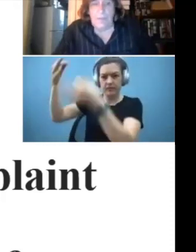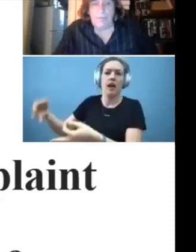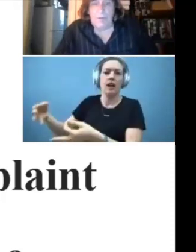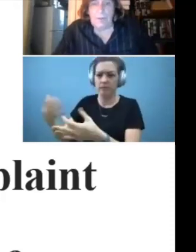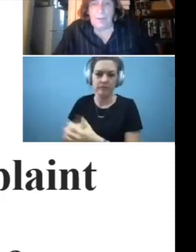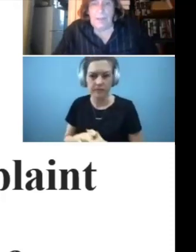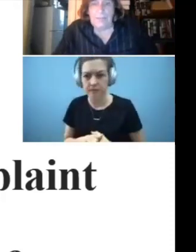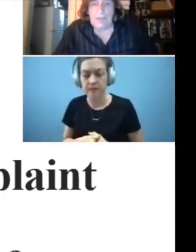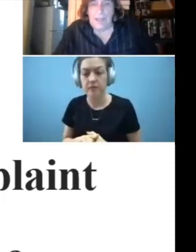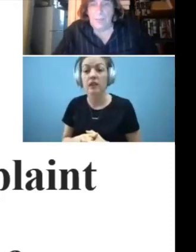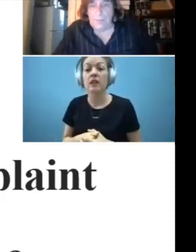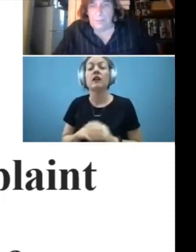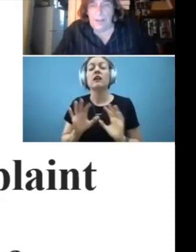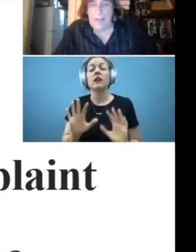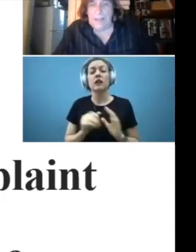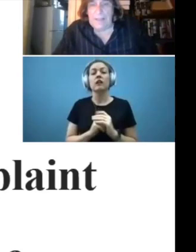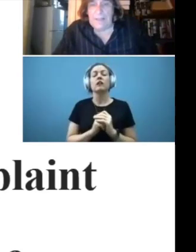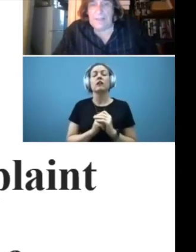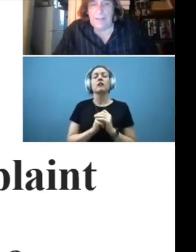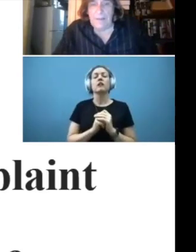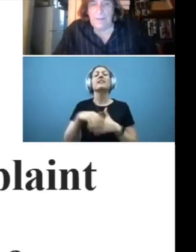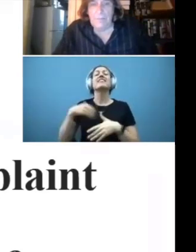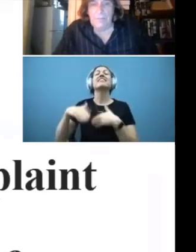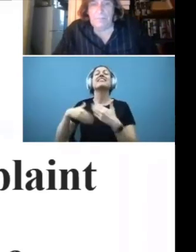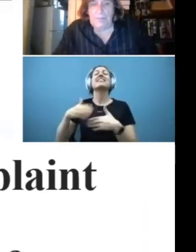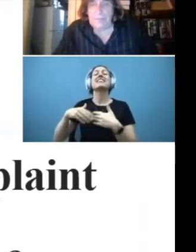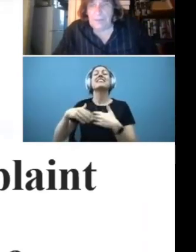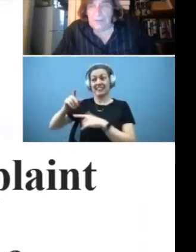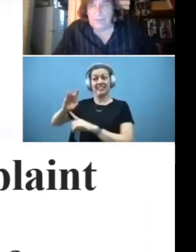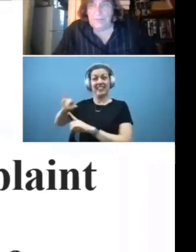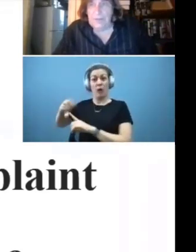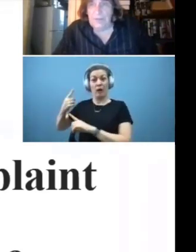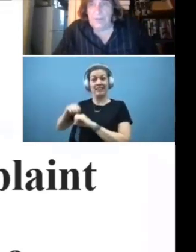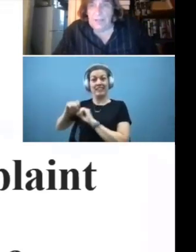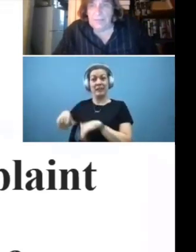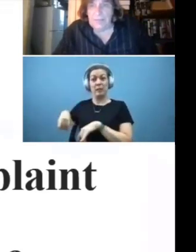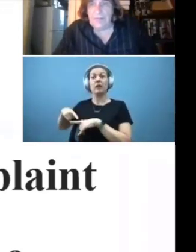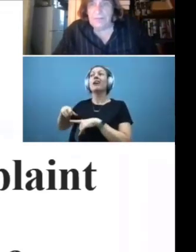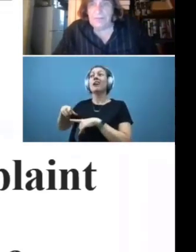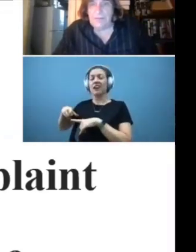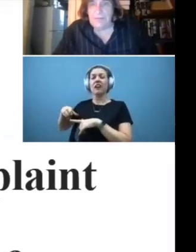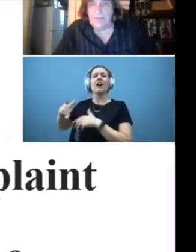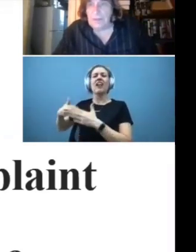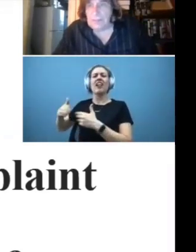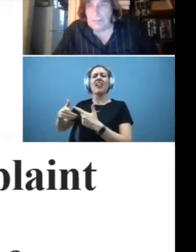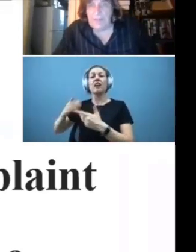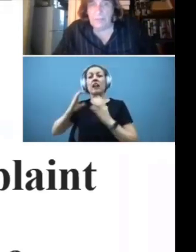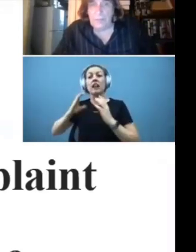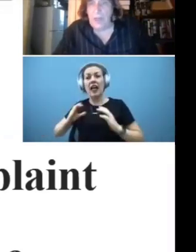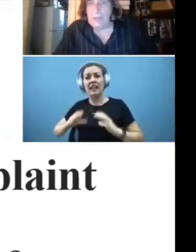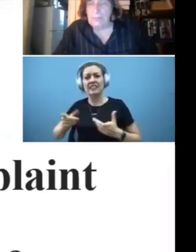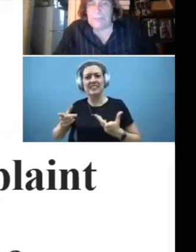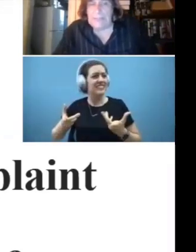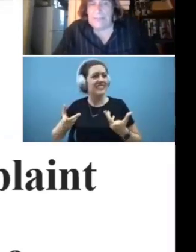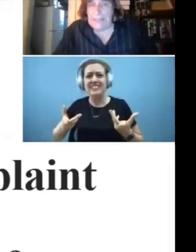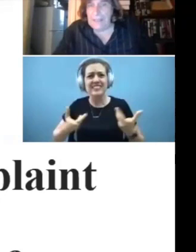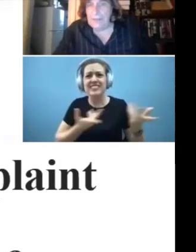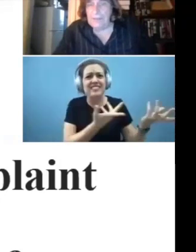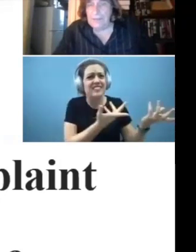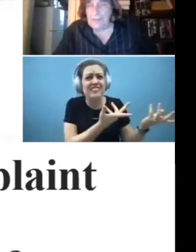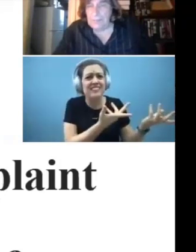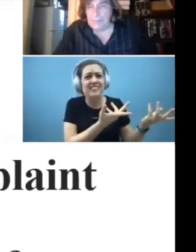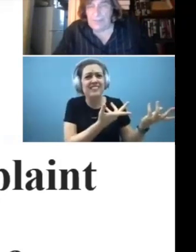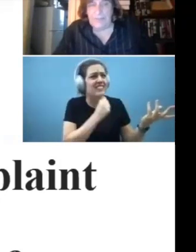However, as time went by, people started to see, clients started to see that their complaints were not being